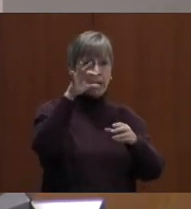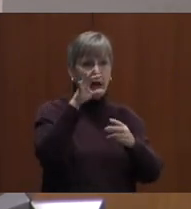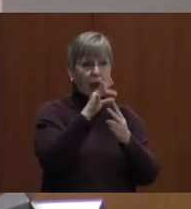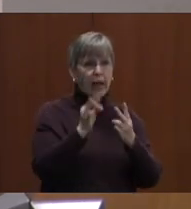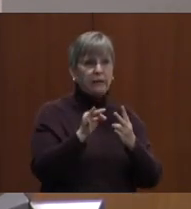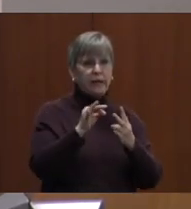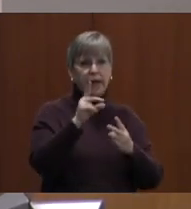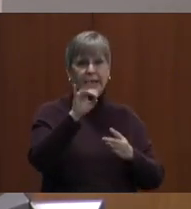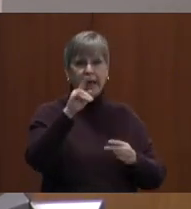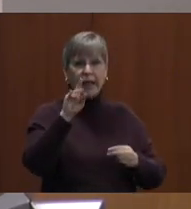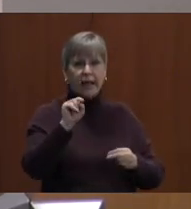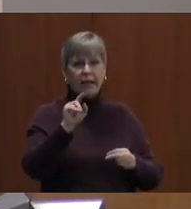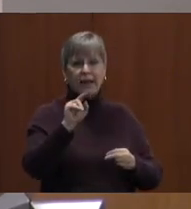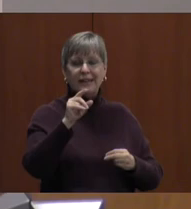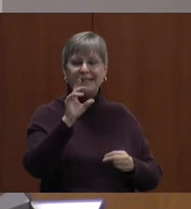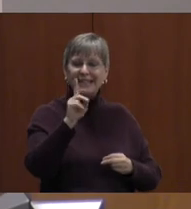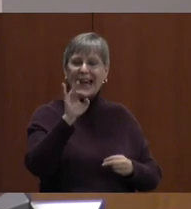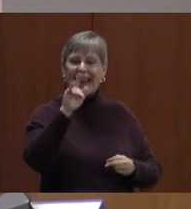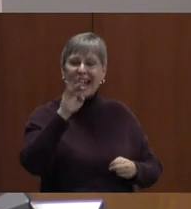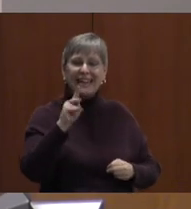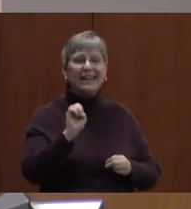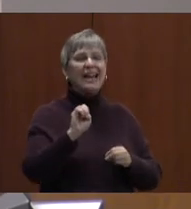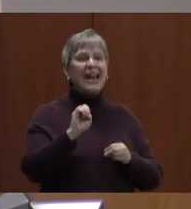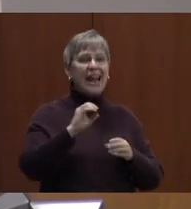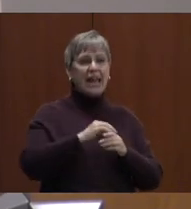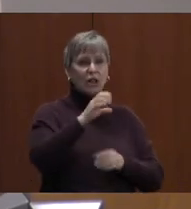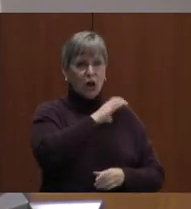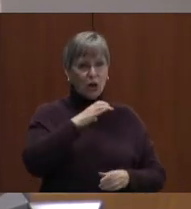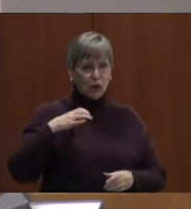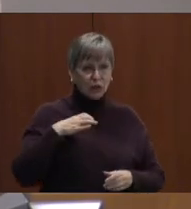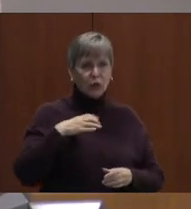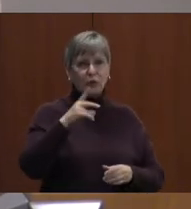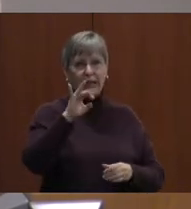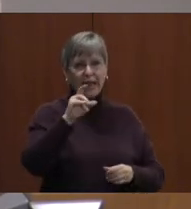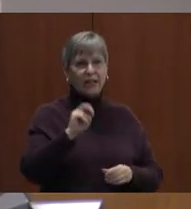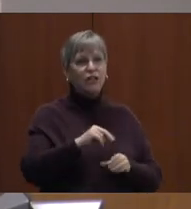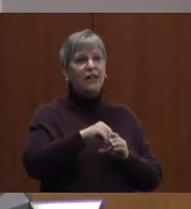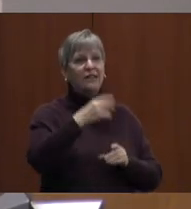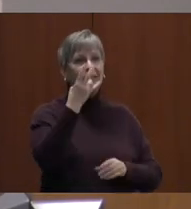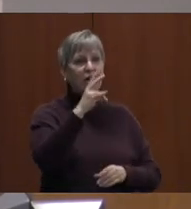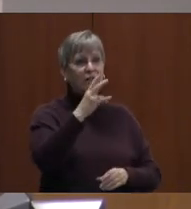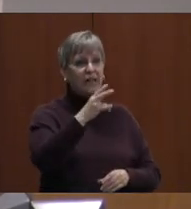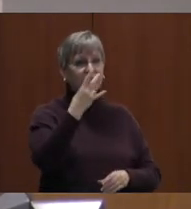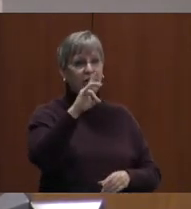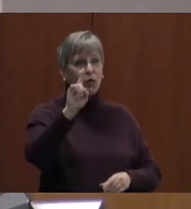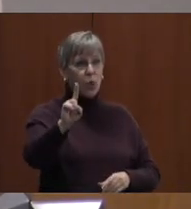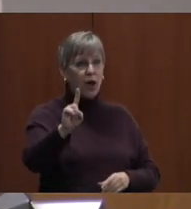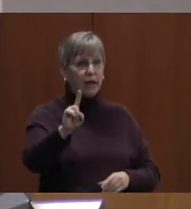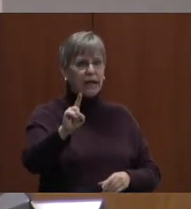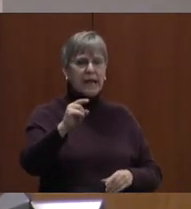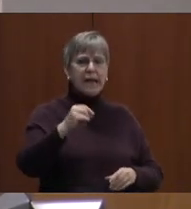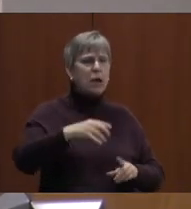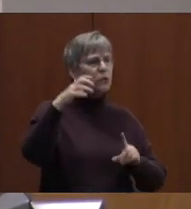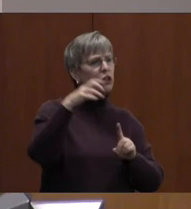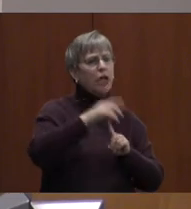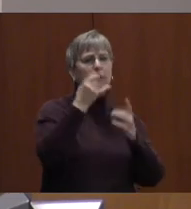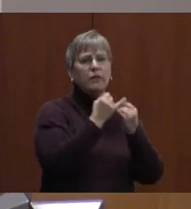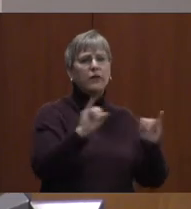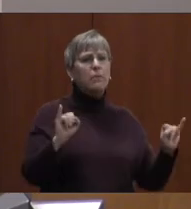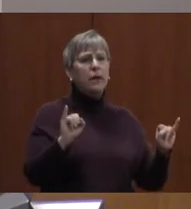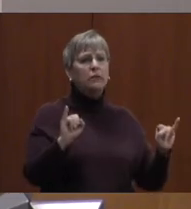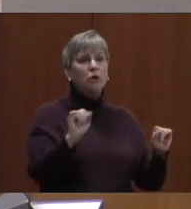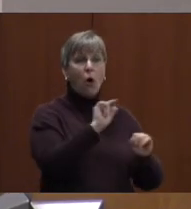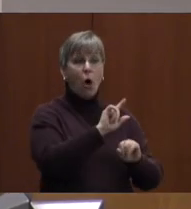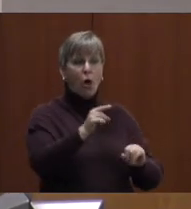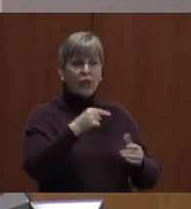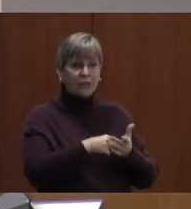delegate in the congressional legislation in 1771. He championed independence. All this